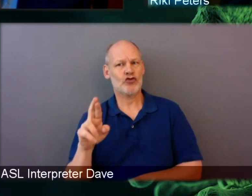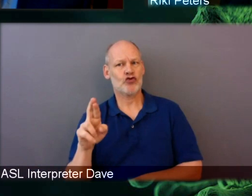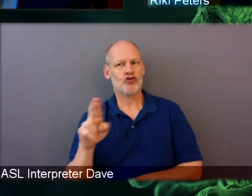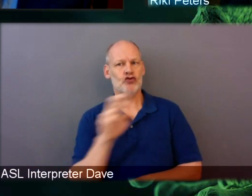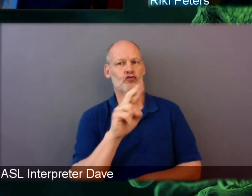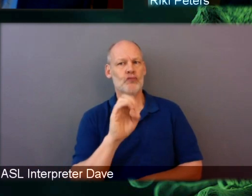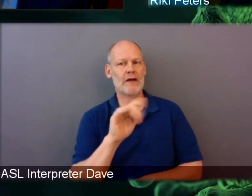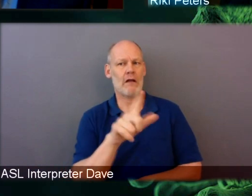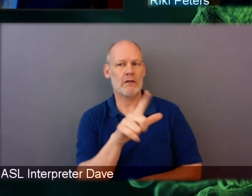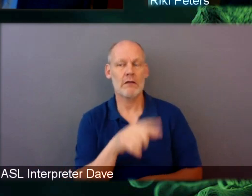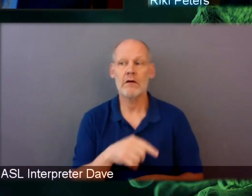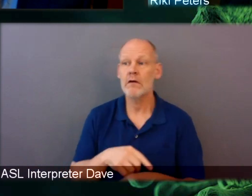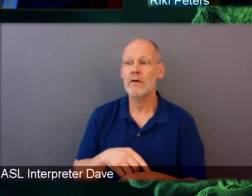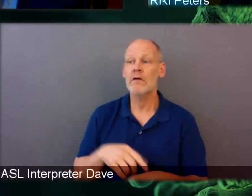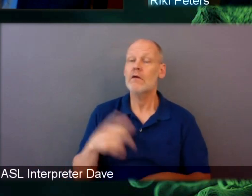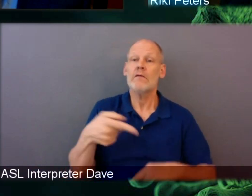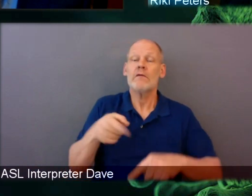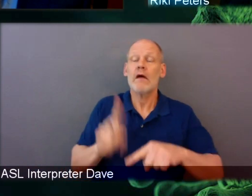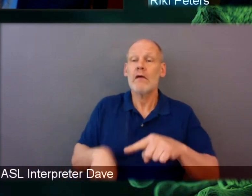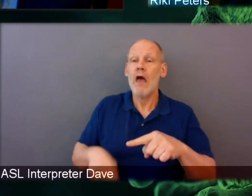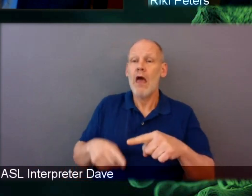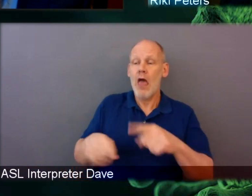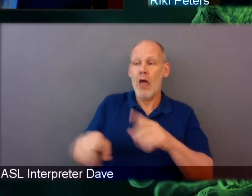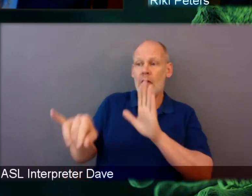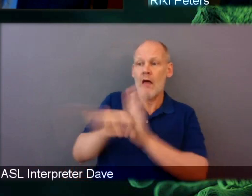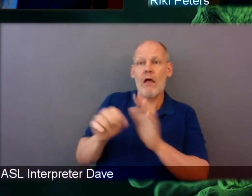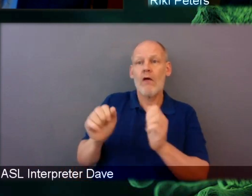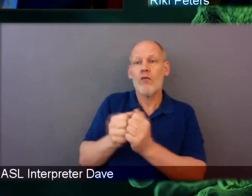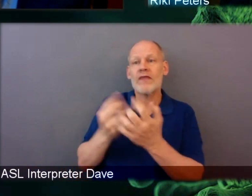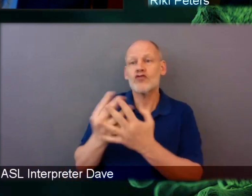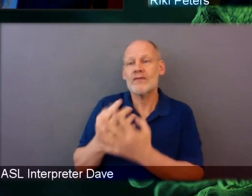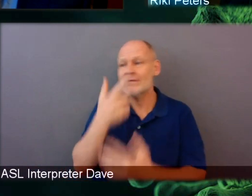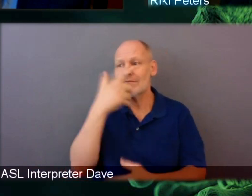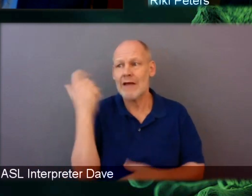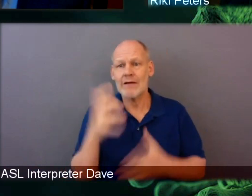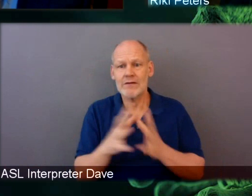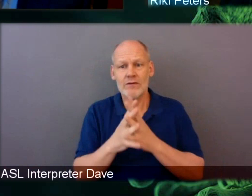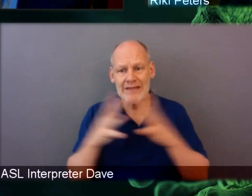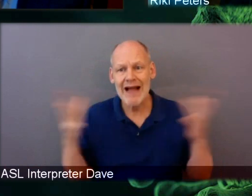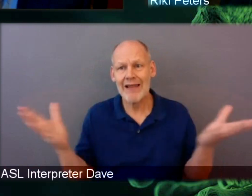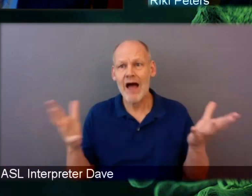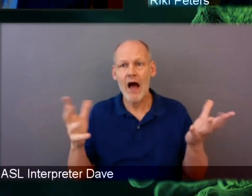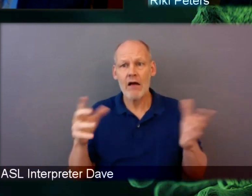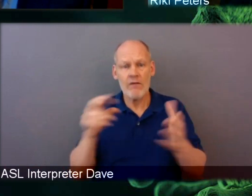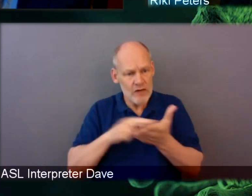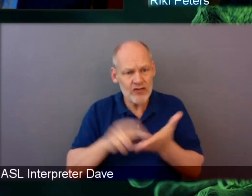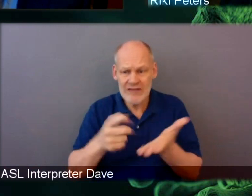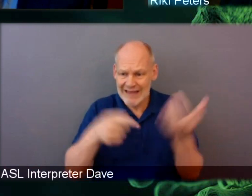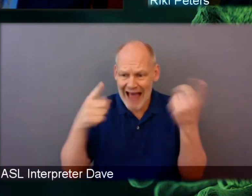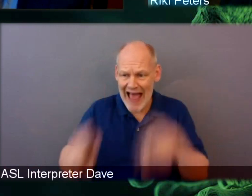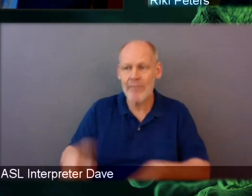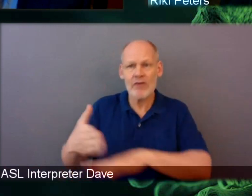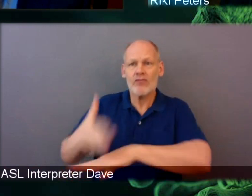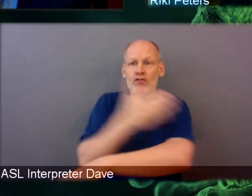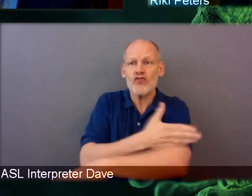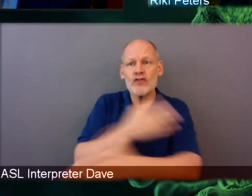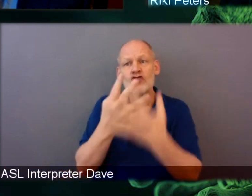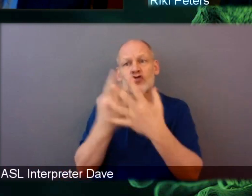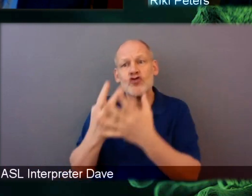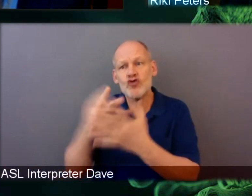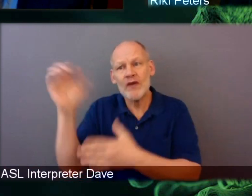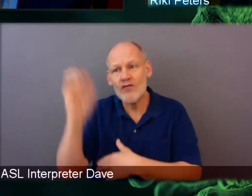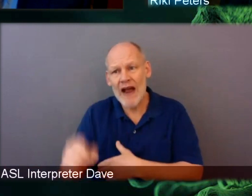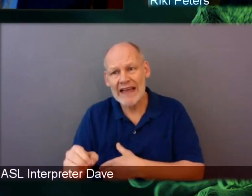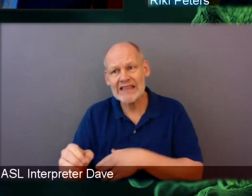access to screening, given that substantial efforts had already occurred to increase screening rates, and they were in par with the U.S.